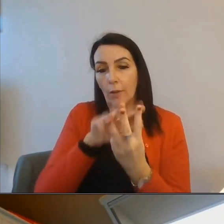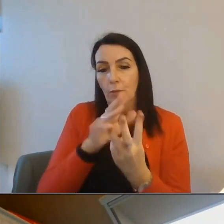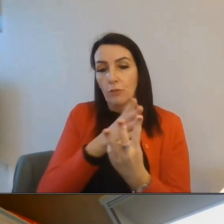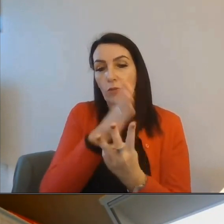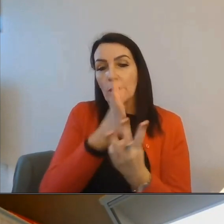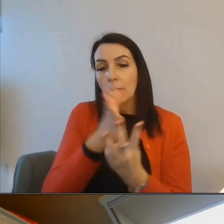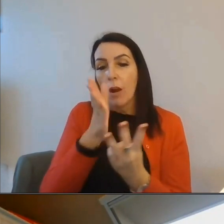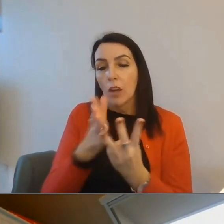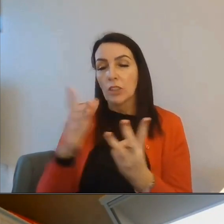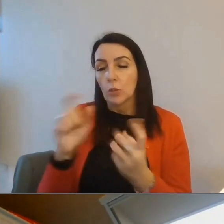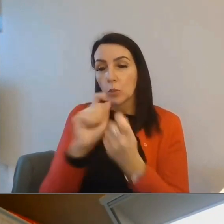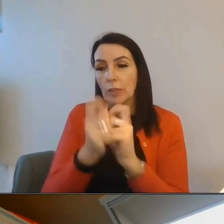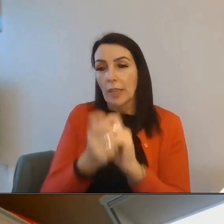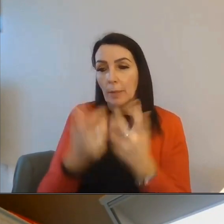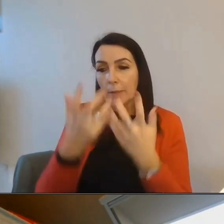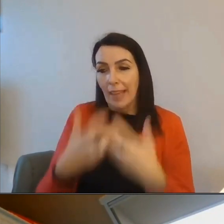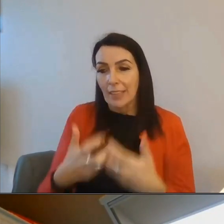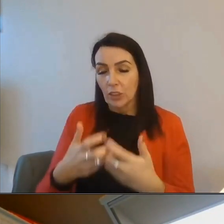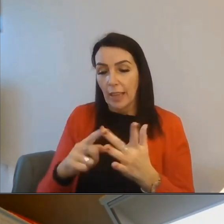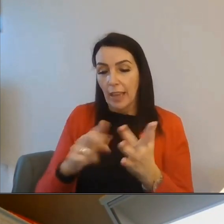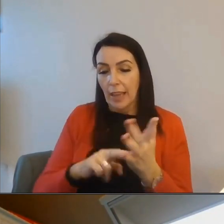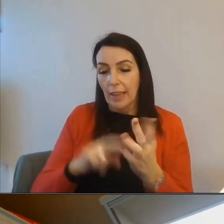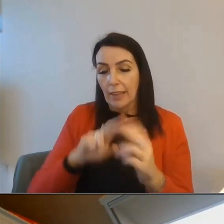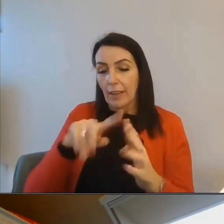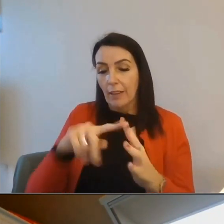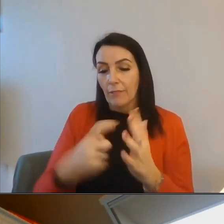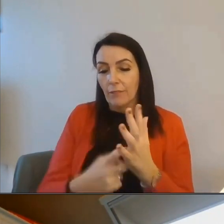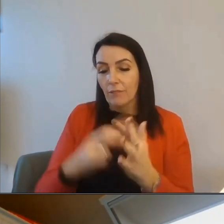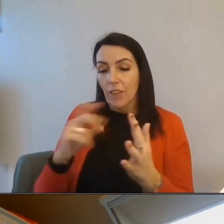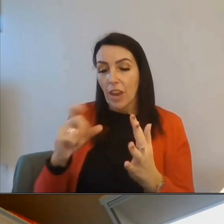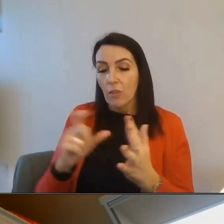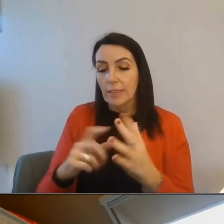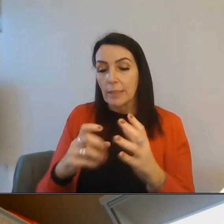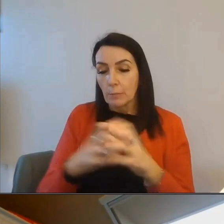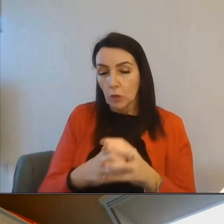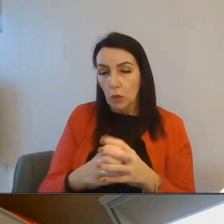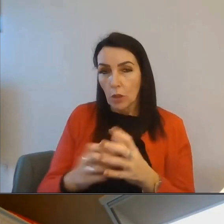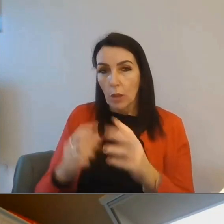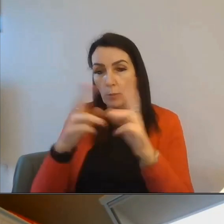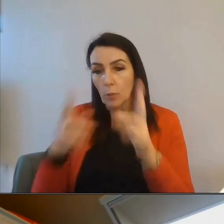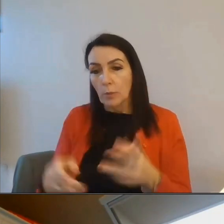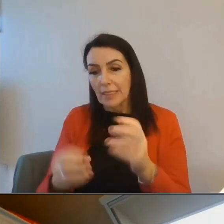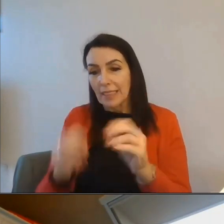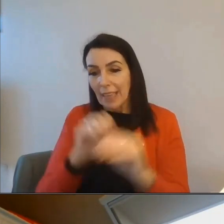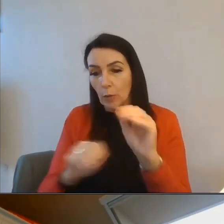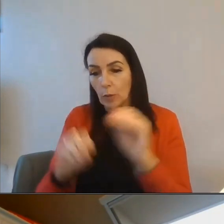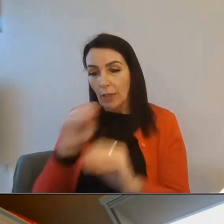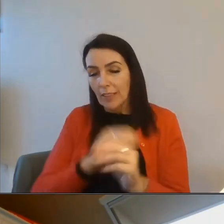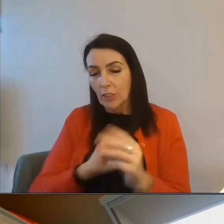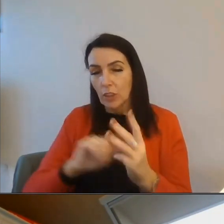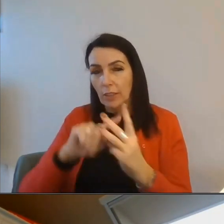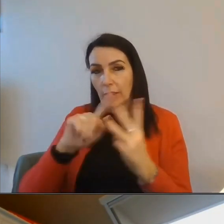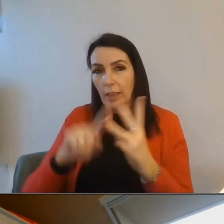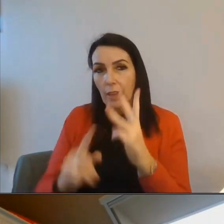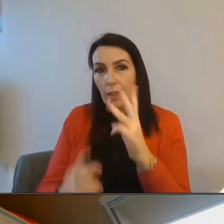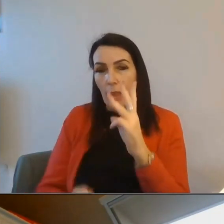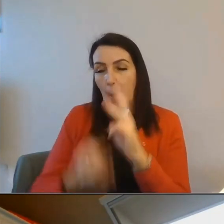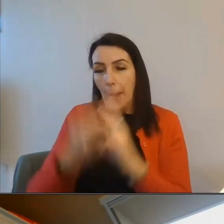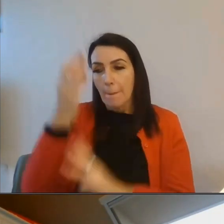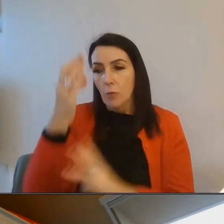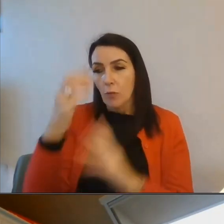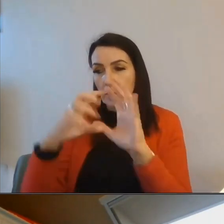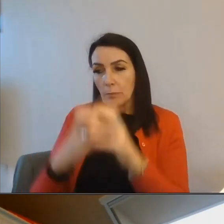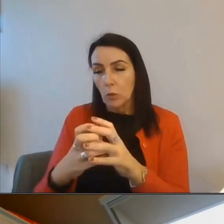engine. There's the inference module, the property calculation module. And lastly, there's the improvements module that